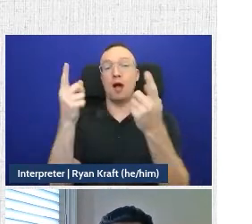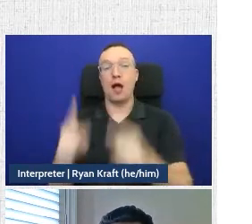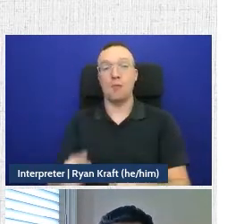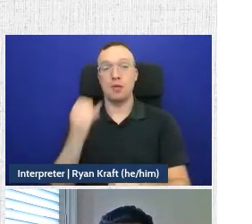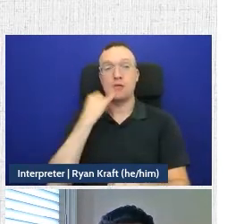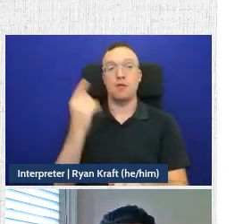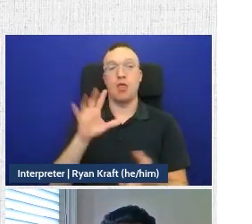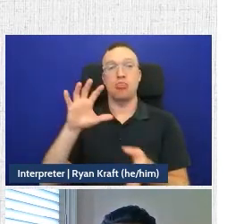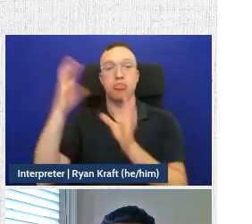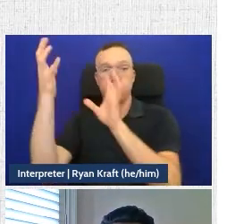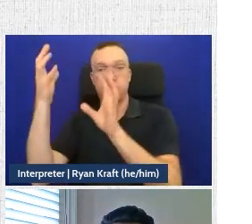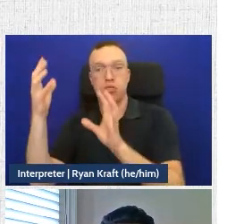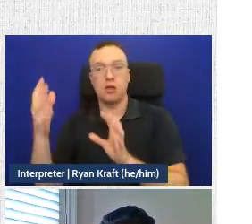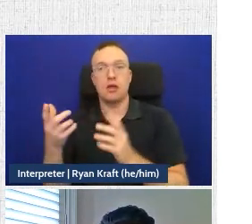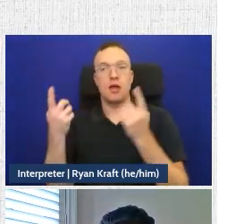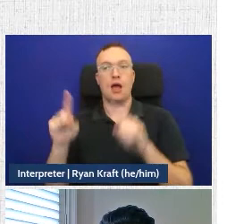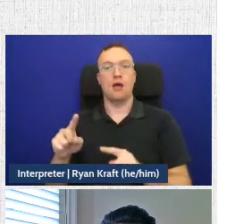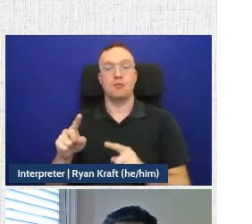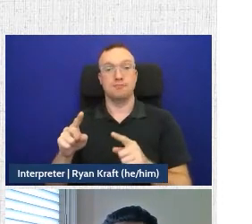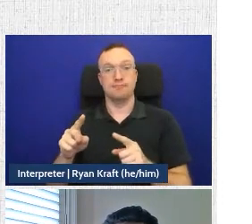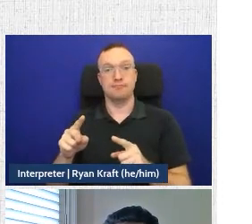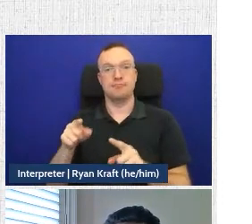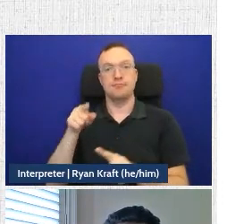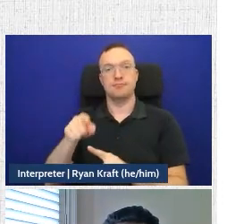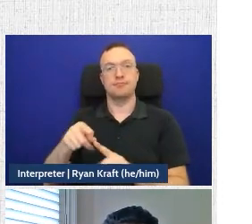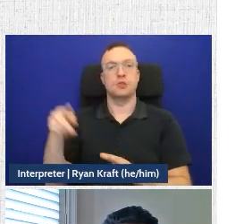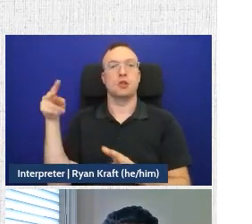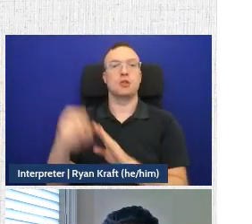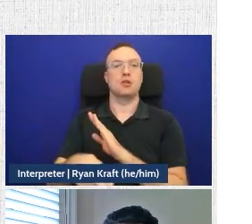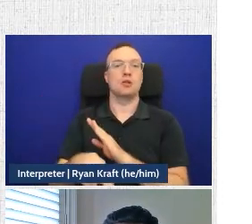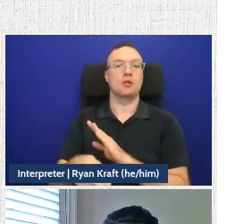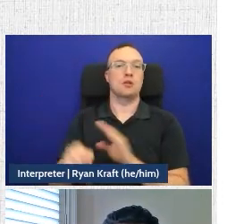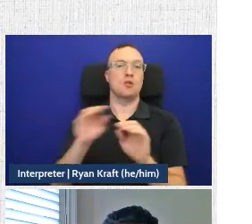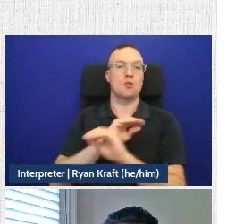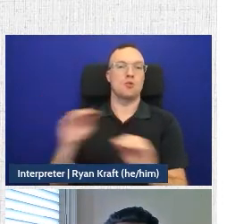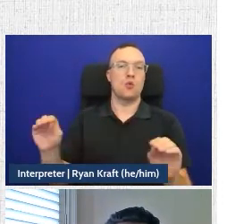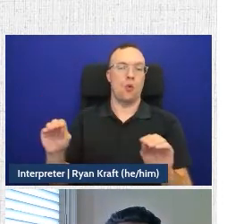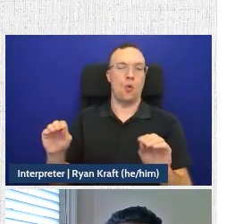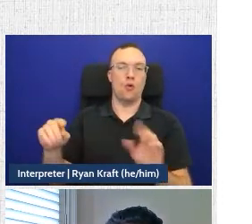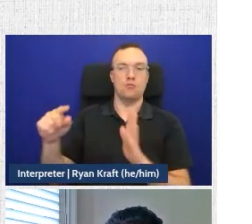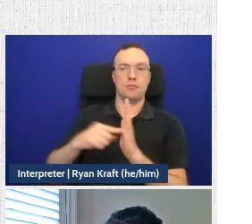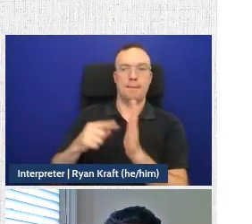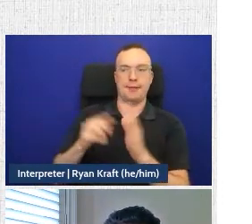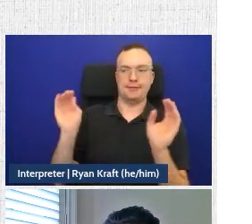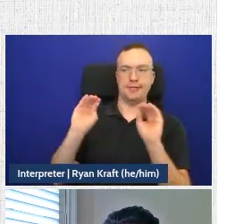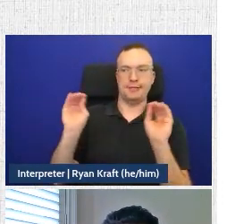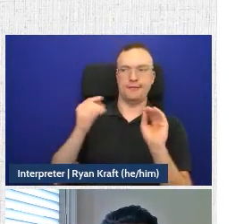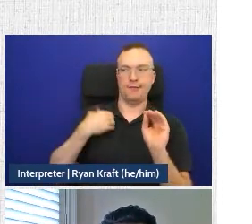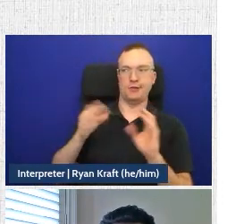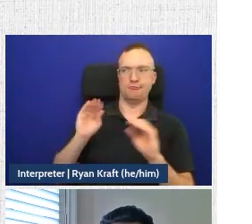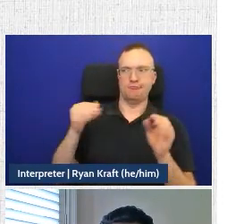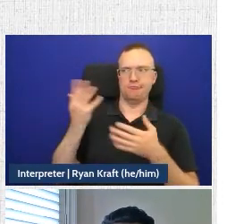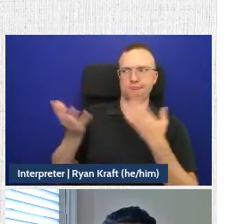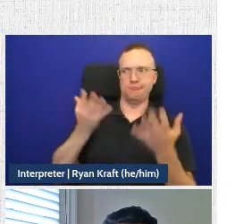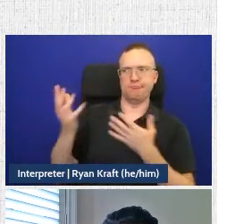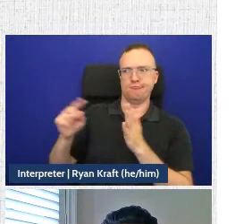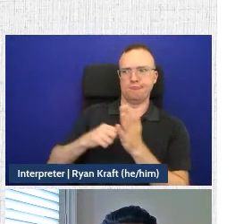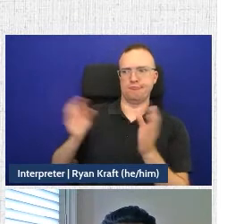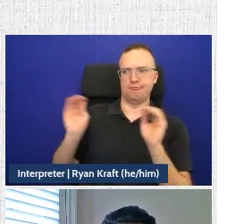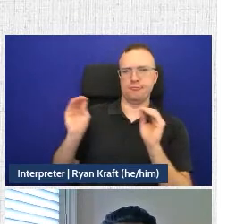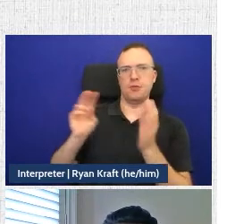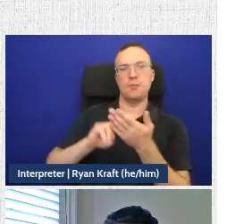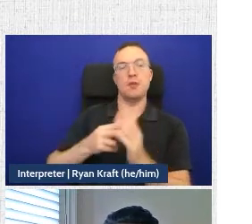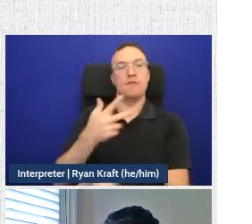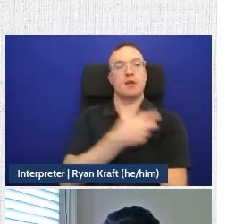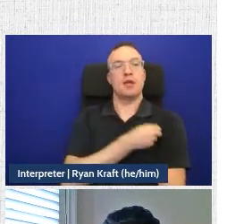something were to go wrong, that they're effectively cut off from any form of reparations or any form of compensation whatsoever. And so the vaccine